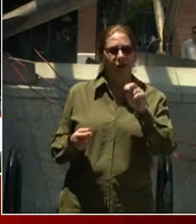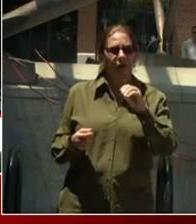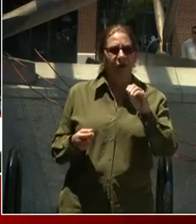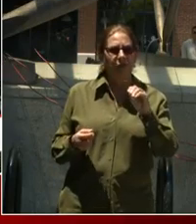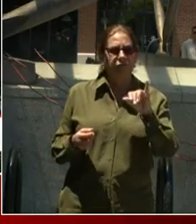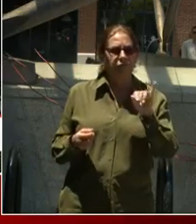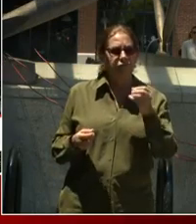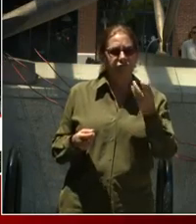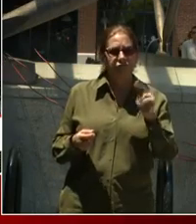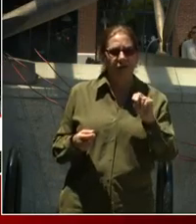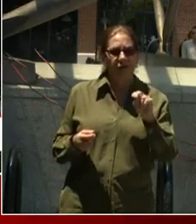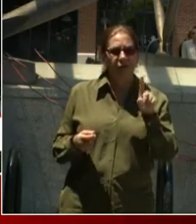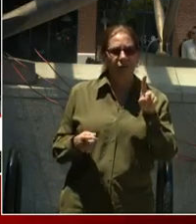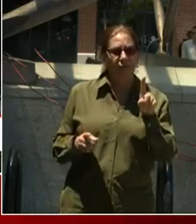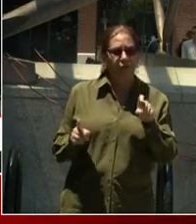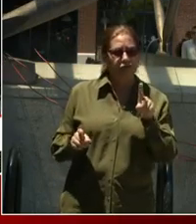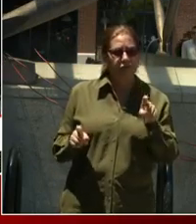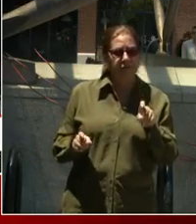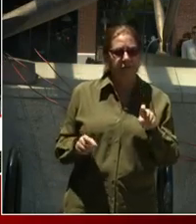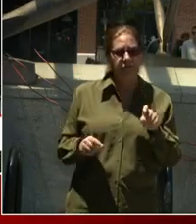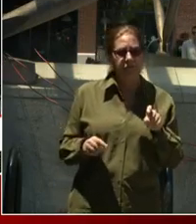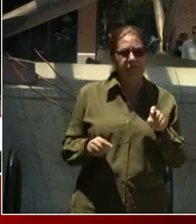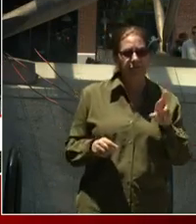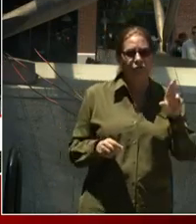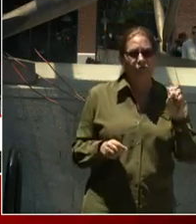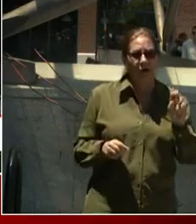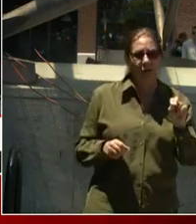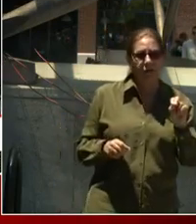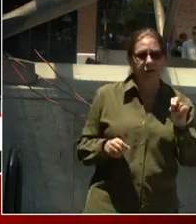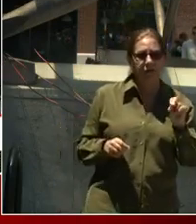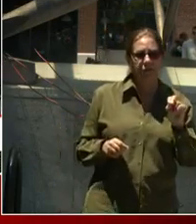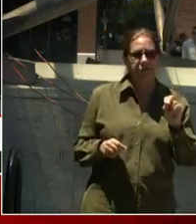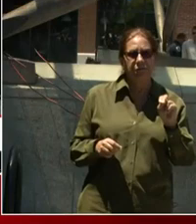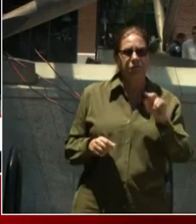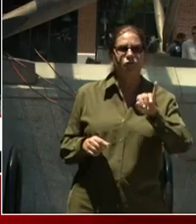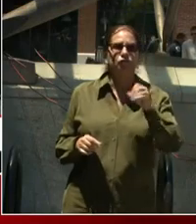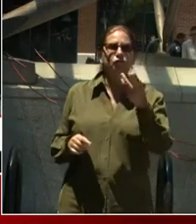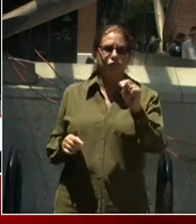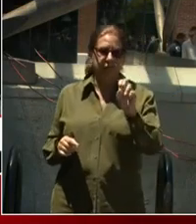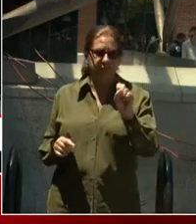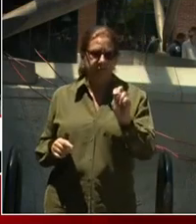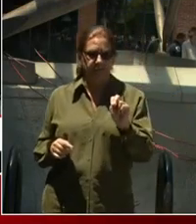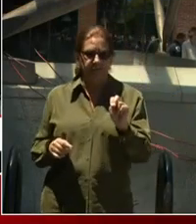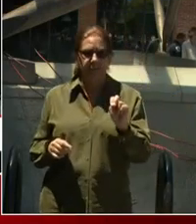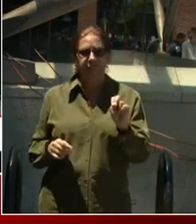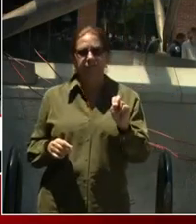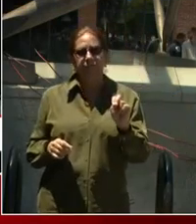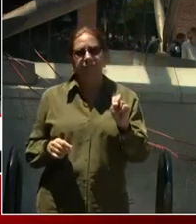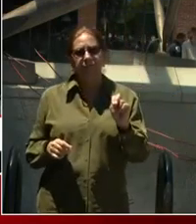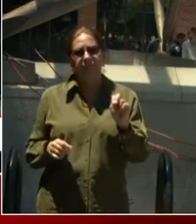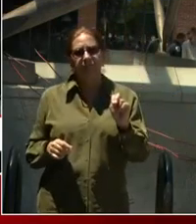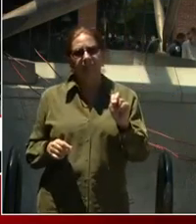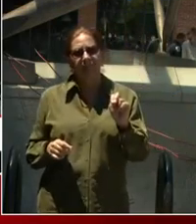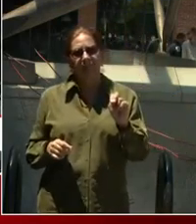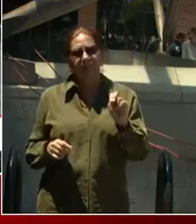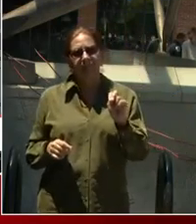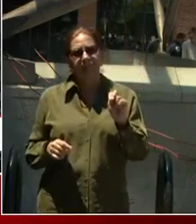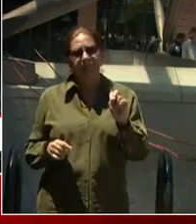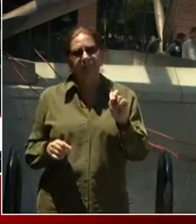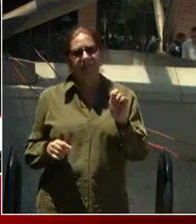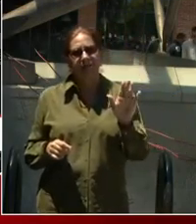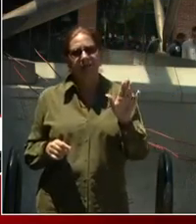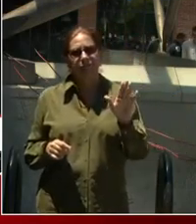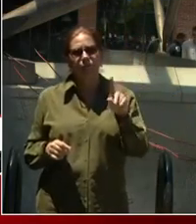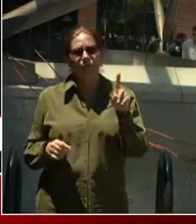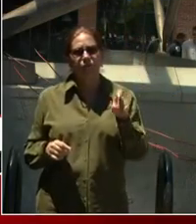one of his questions by saying there was one night of riots here in D.C. We saw multiple nights of violence in D.C. Are